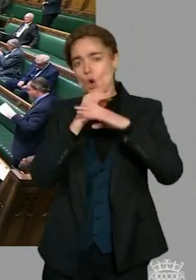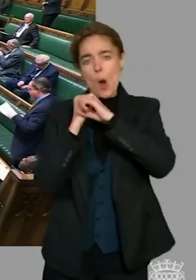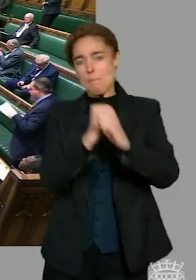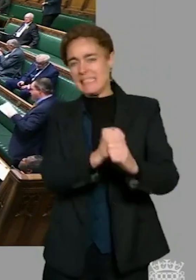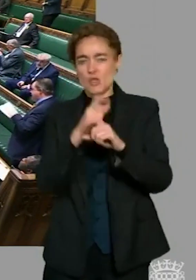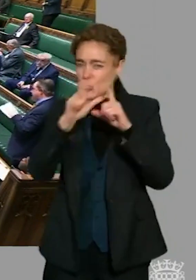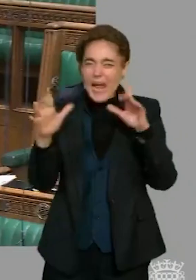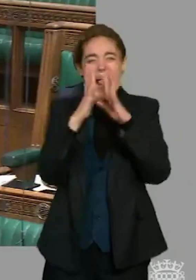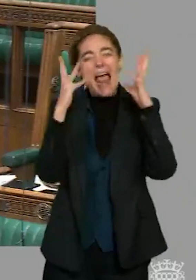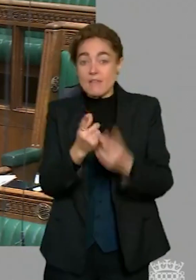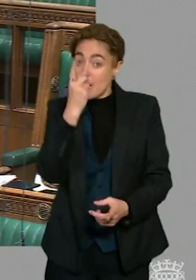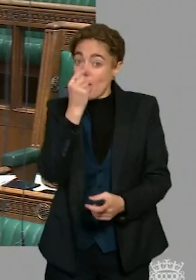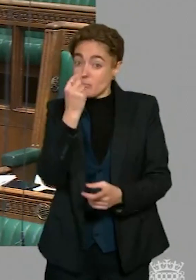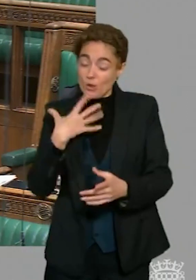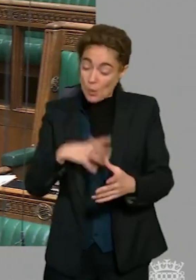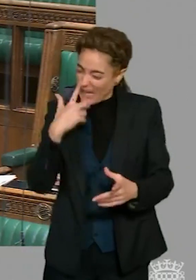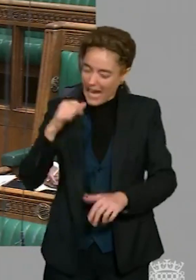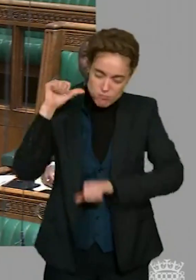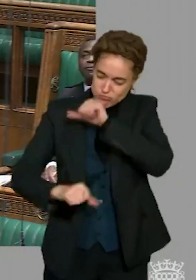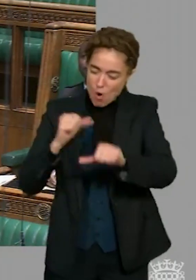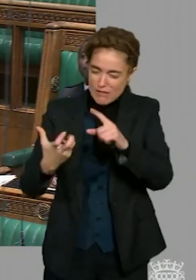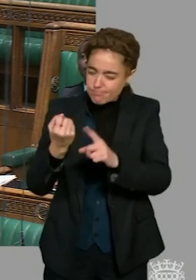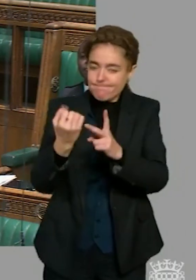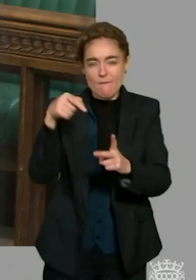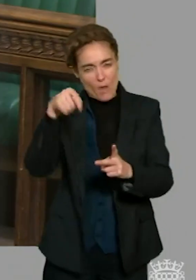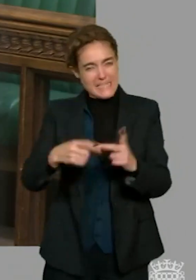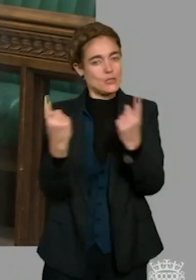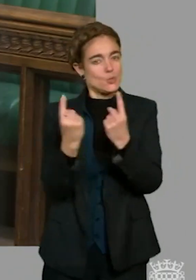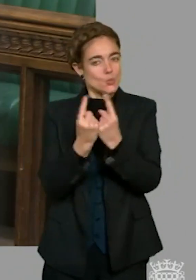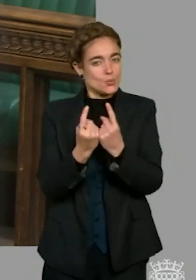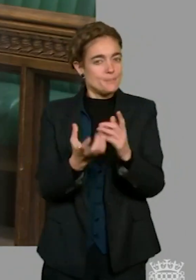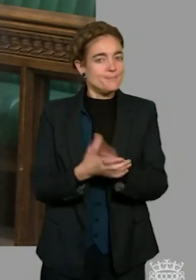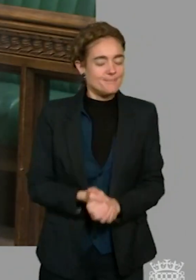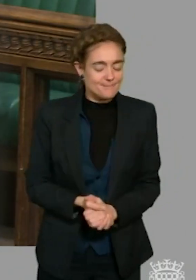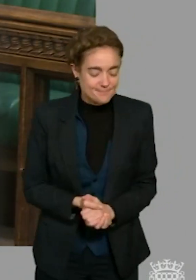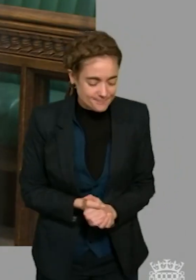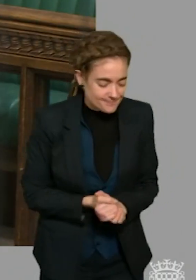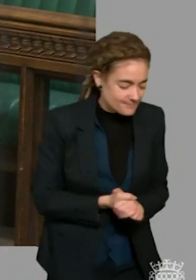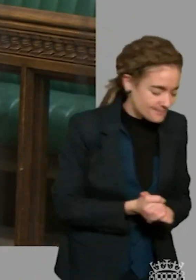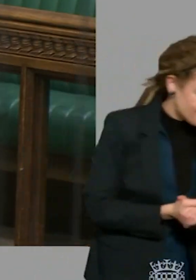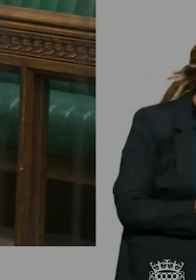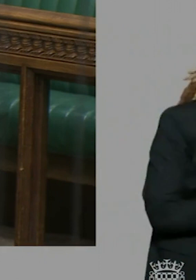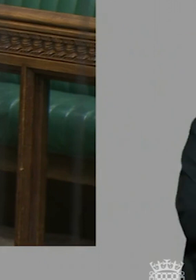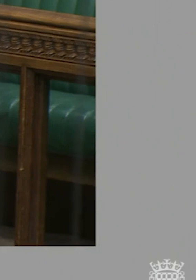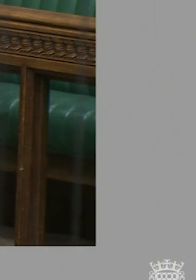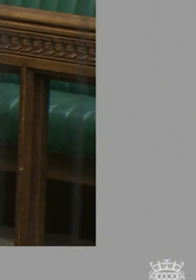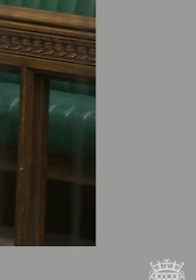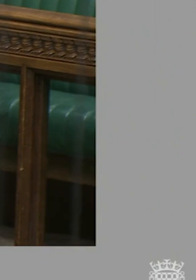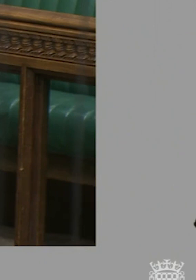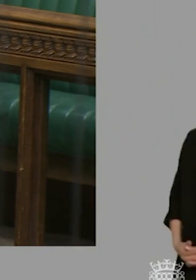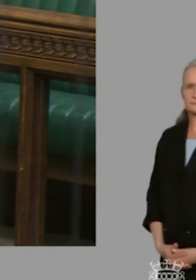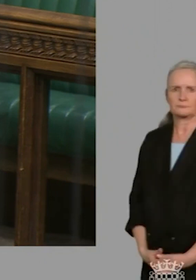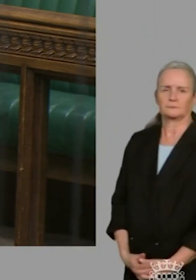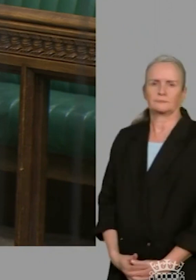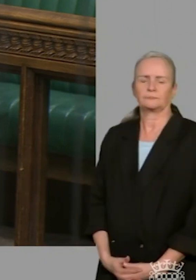As of 9 April, eight field hospitals are reportedly active inside the Gaza Strip, with some operating at